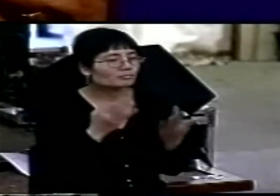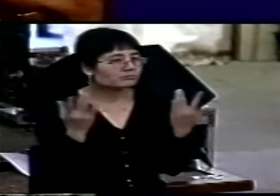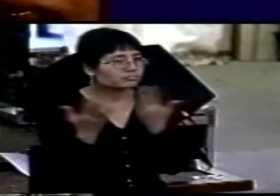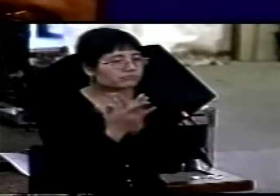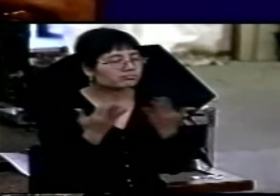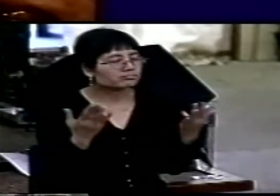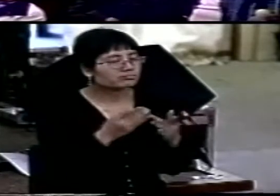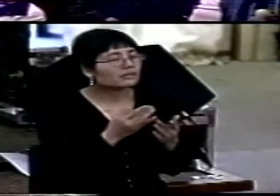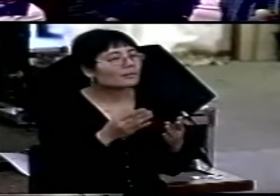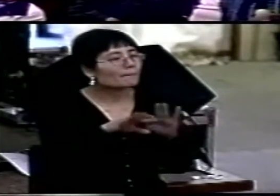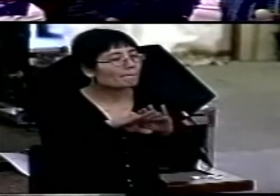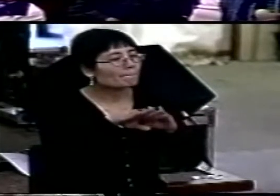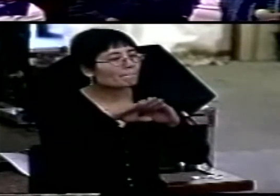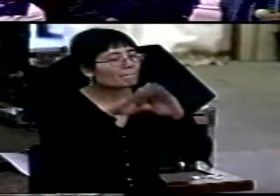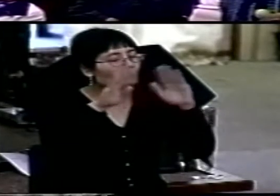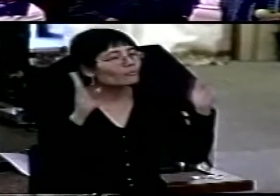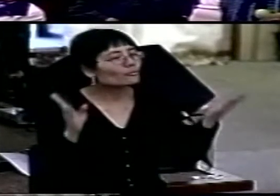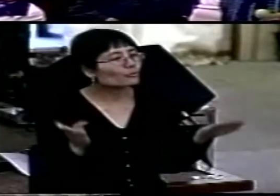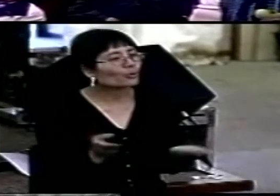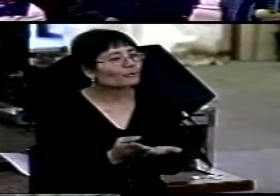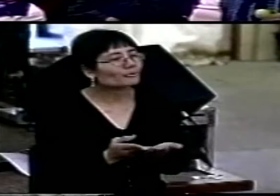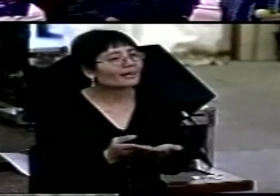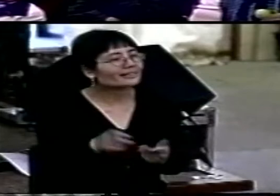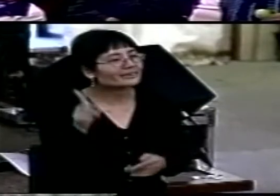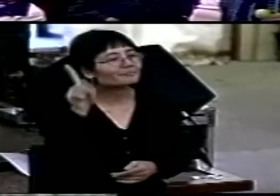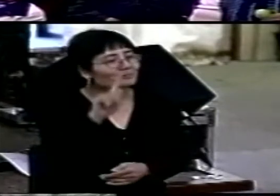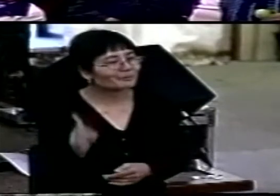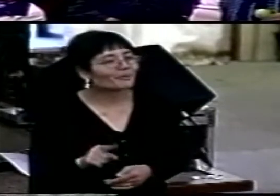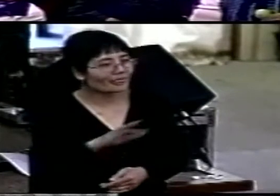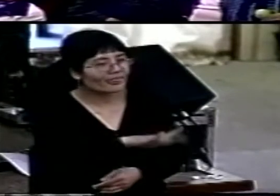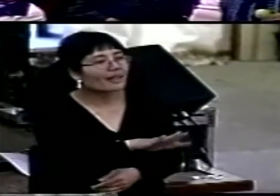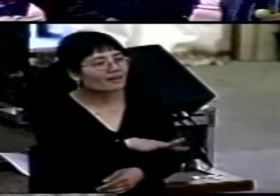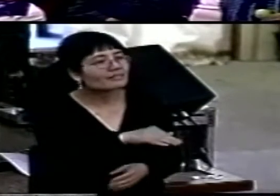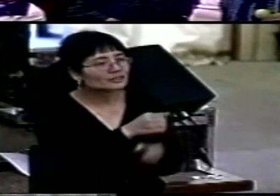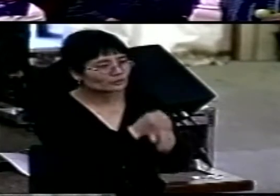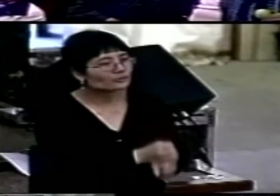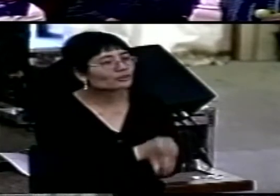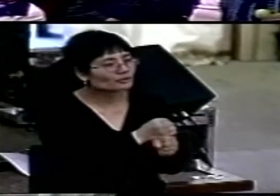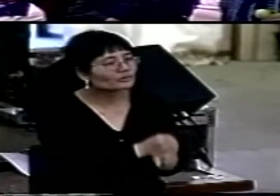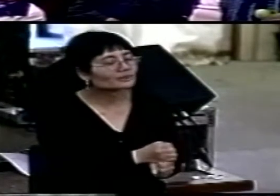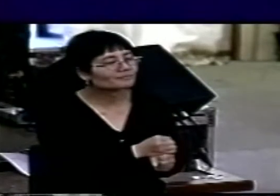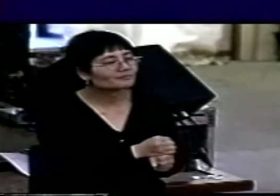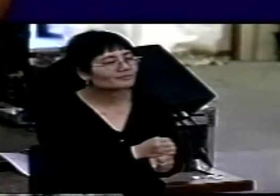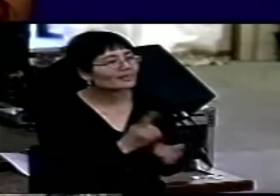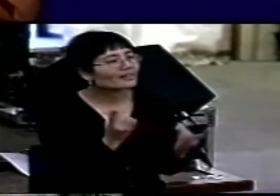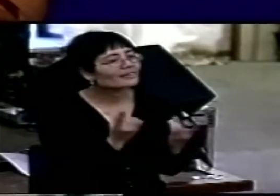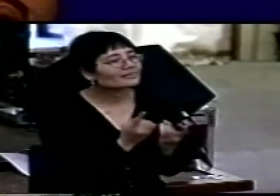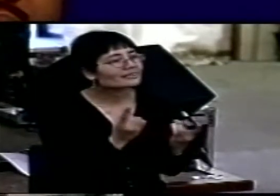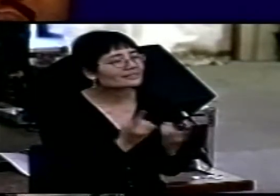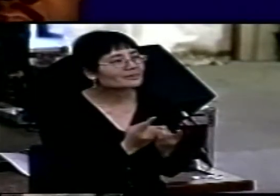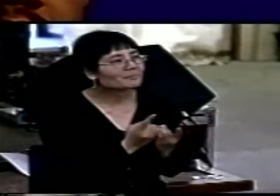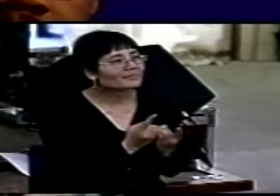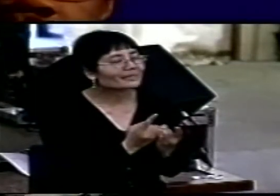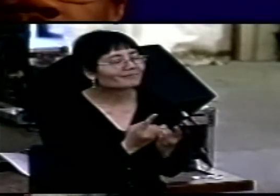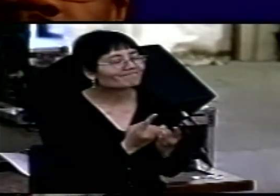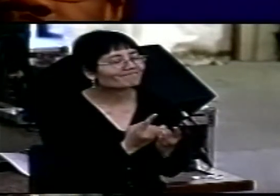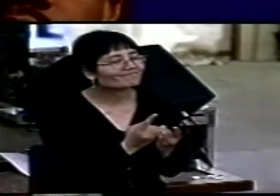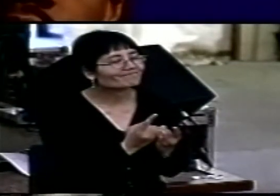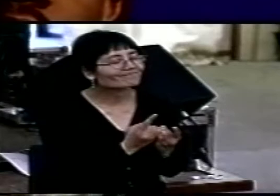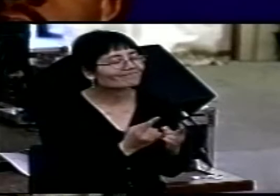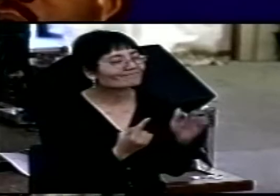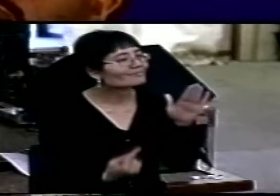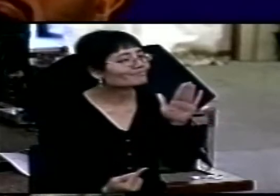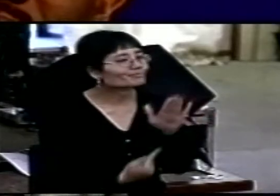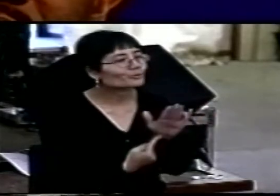life. Something very poignant, isn't there, about final words, about